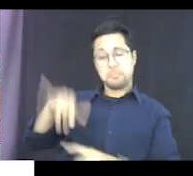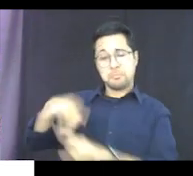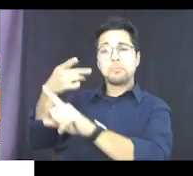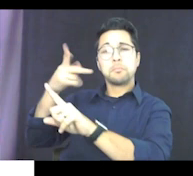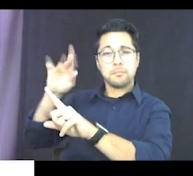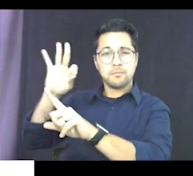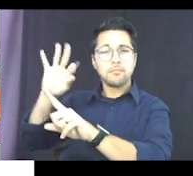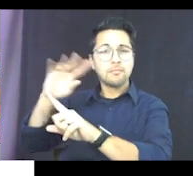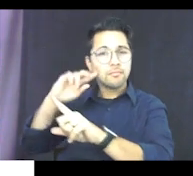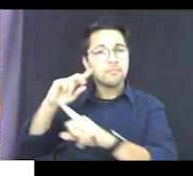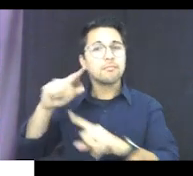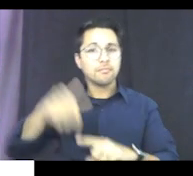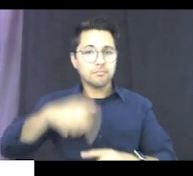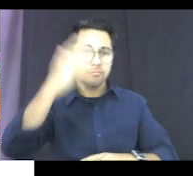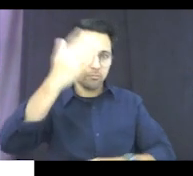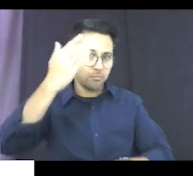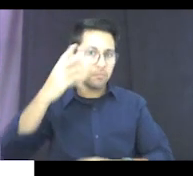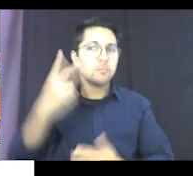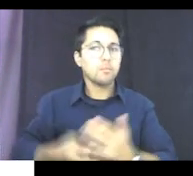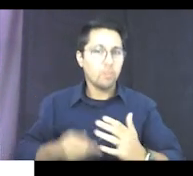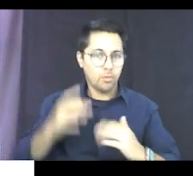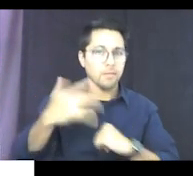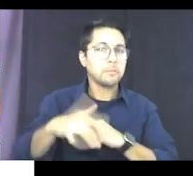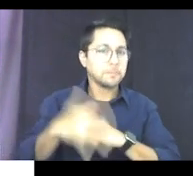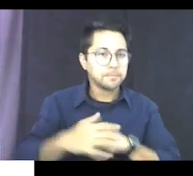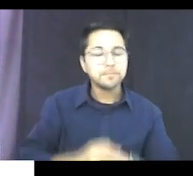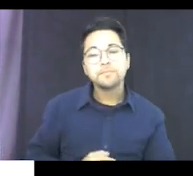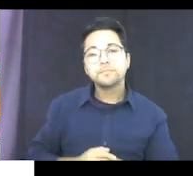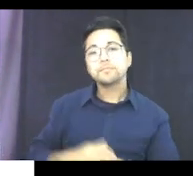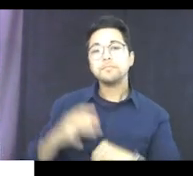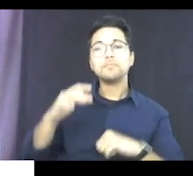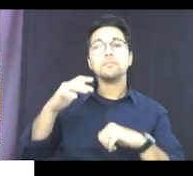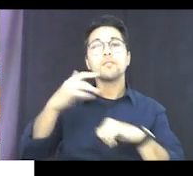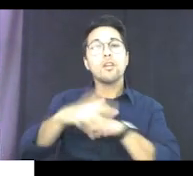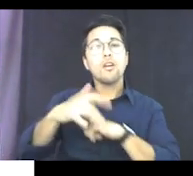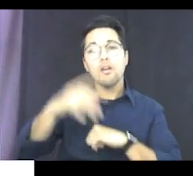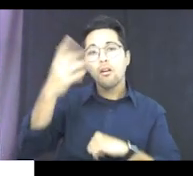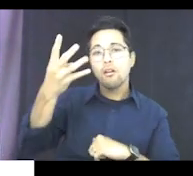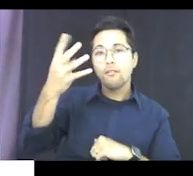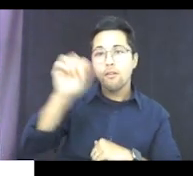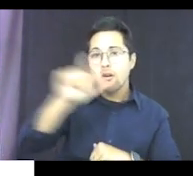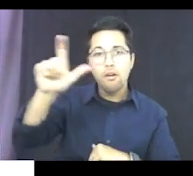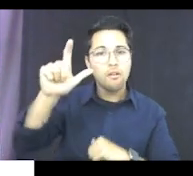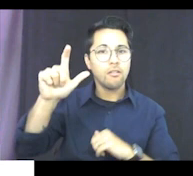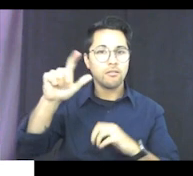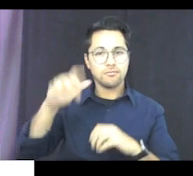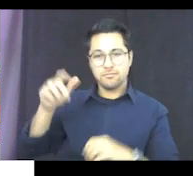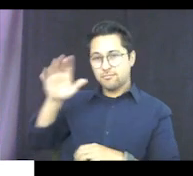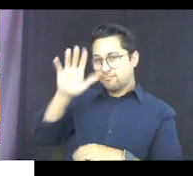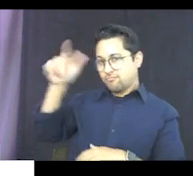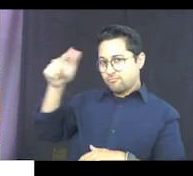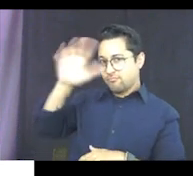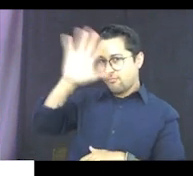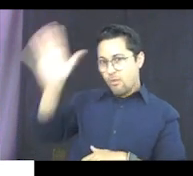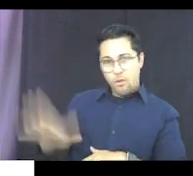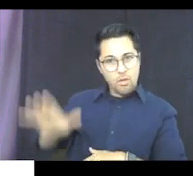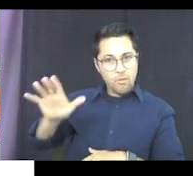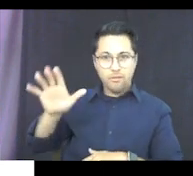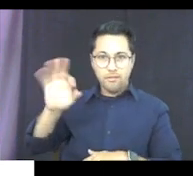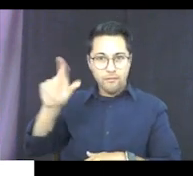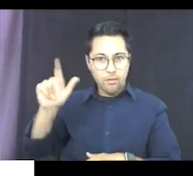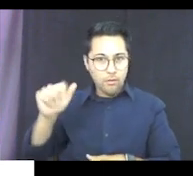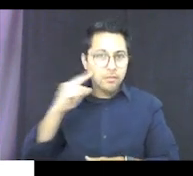available as well as this presentation. So Arts for All Florida, we are a statewide organization. We're in our 40th year